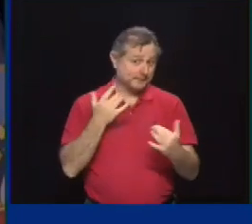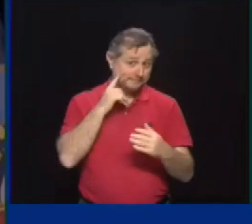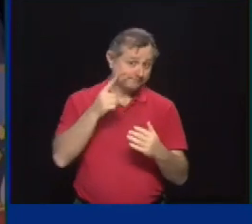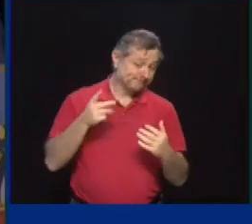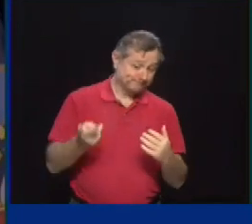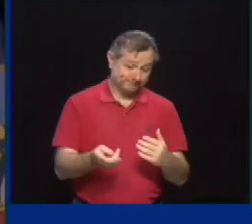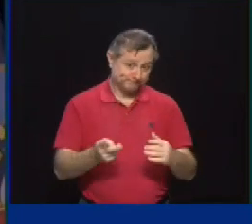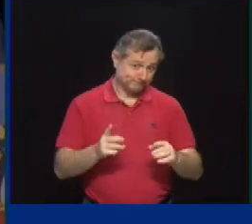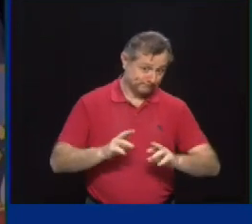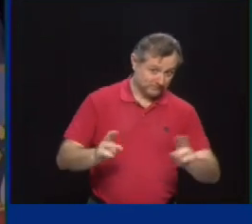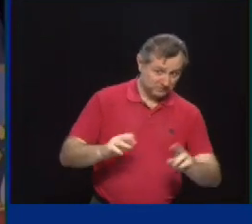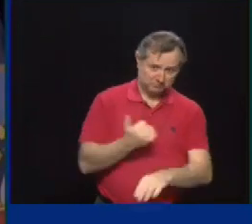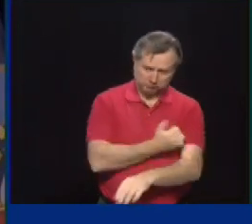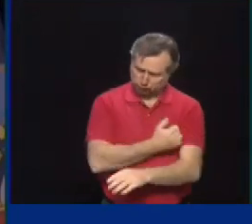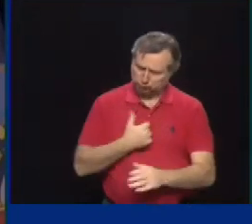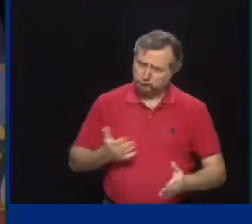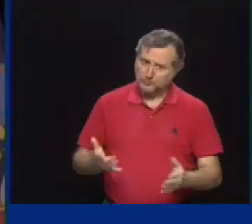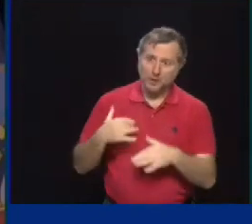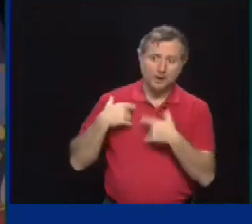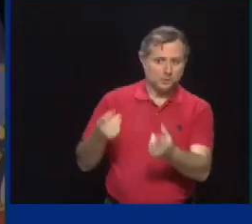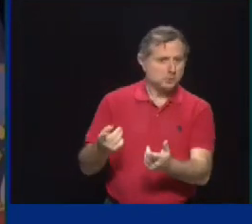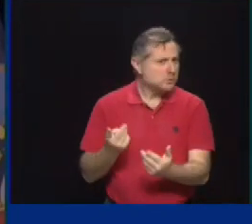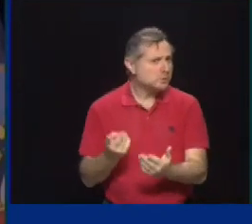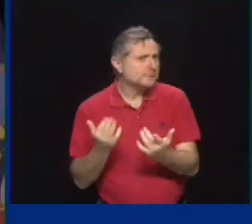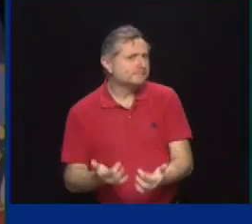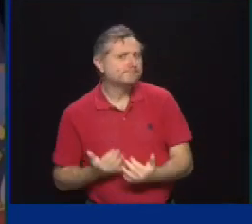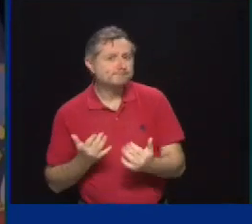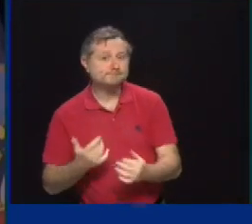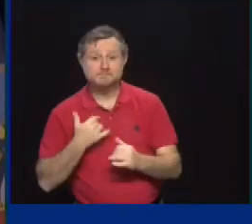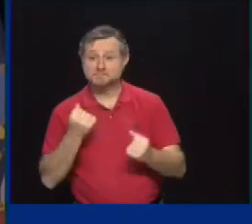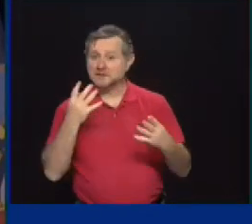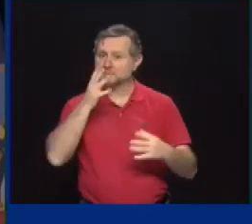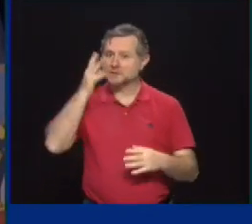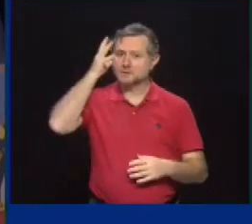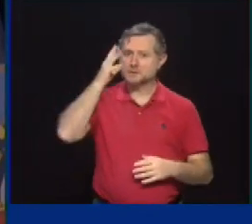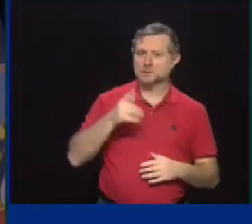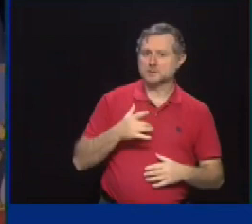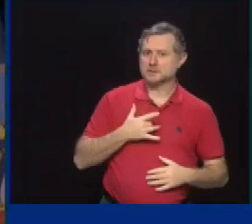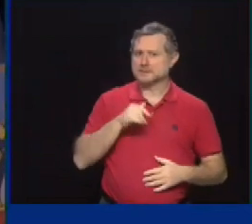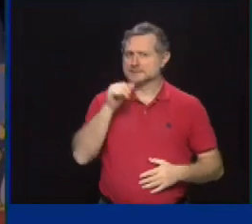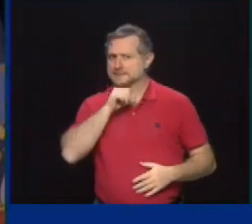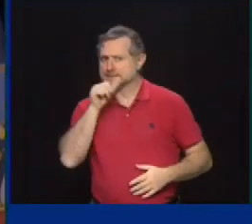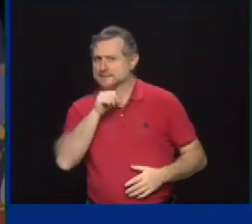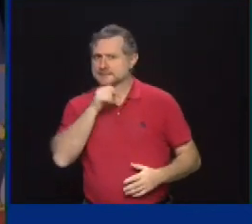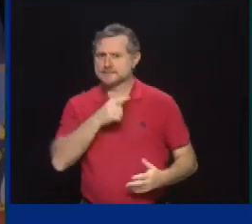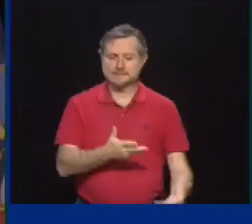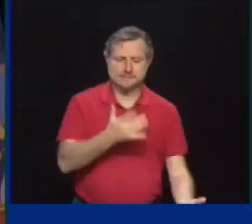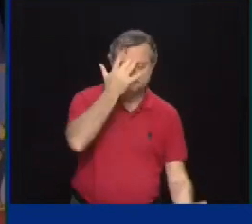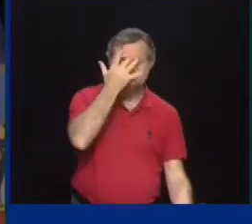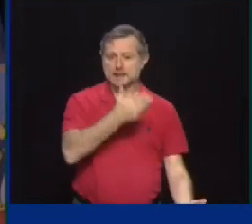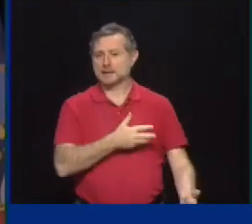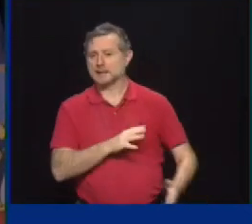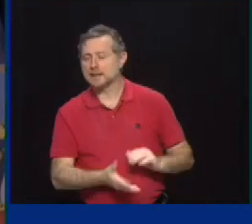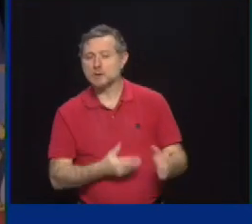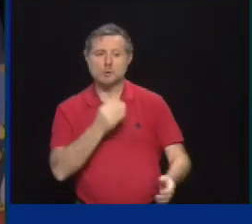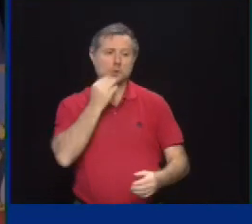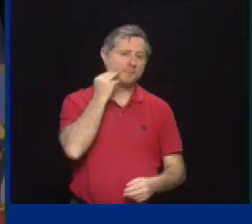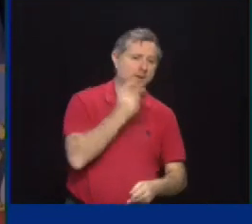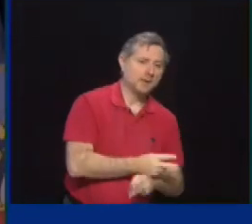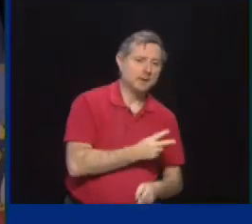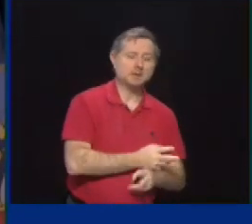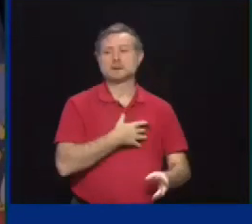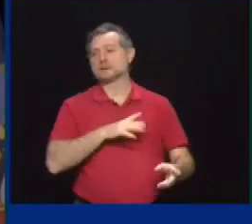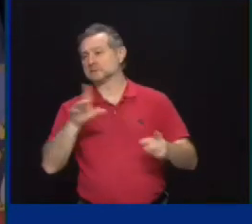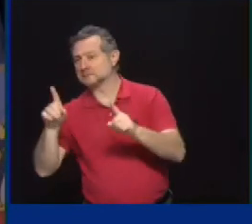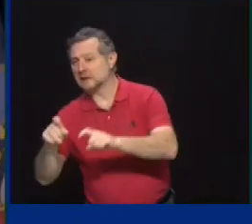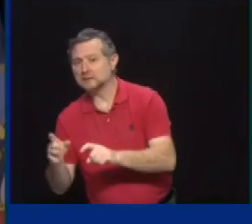came out. Like a lot of parents, I've dealt with the kids getting sick and having to keep them home from school and get them tested, and I even had one in